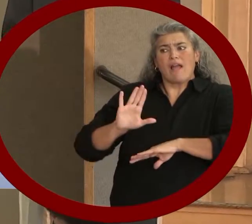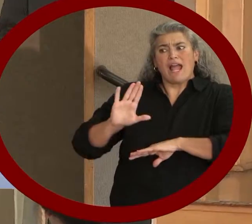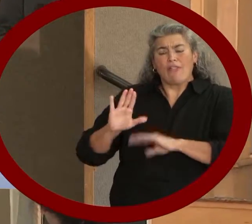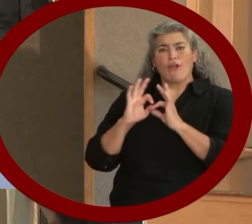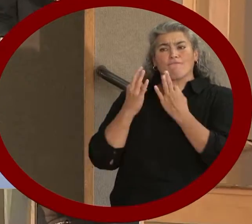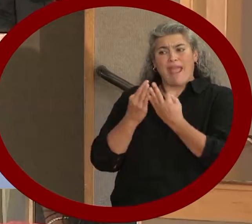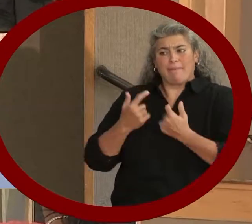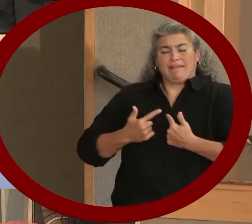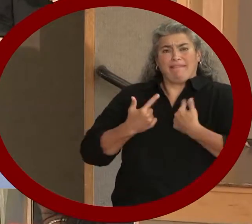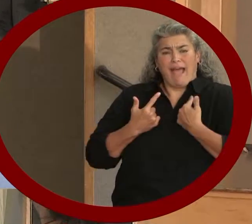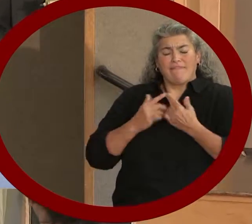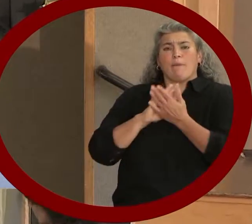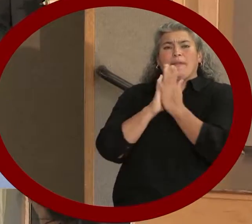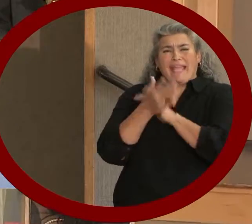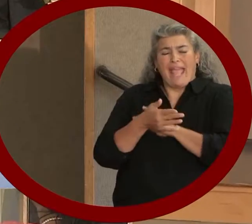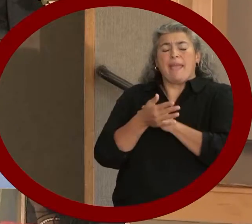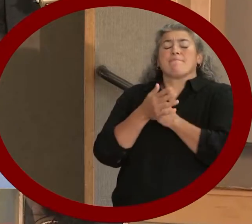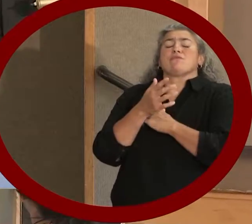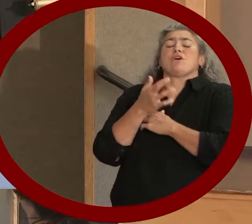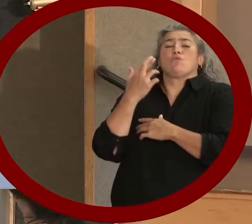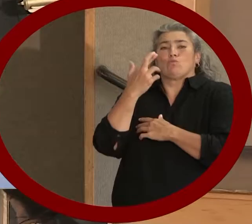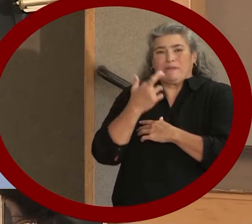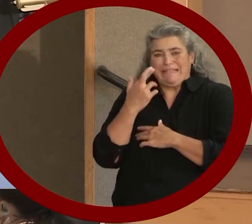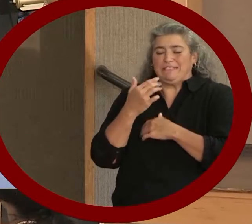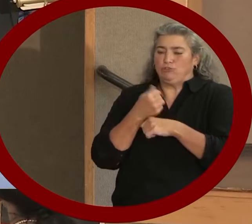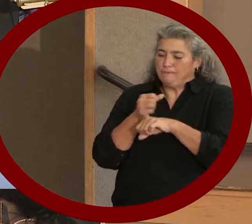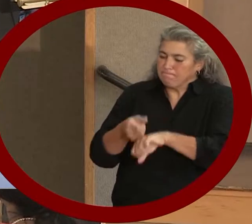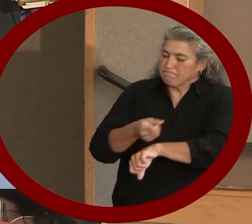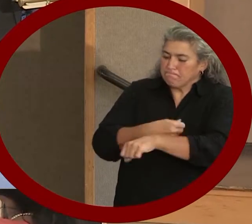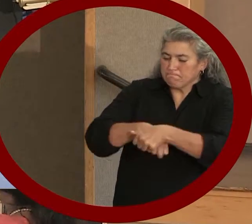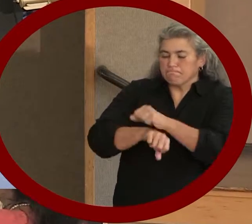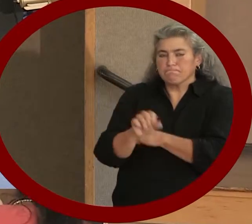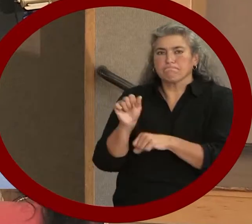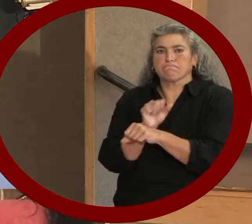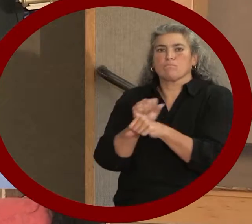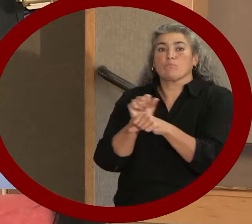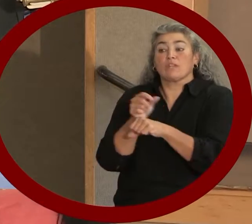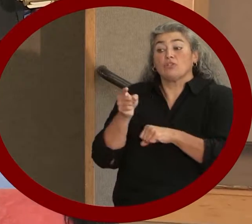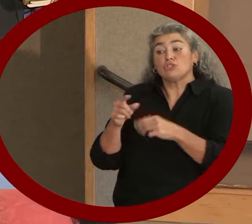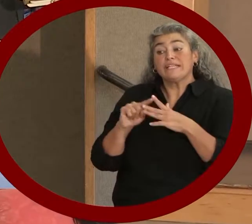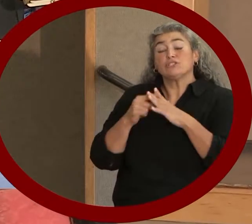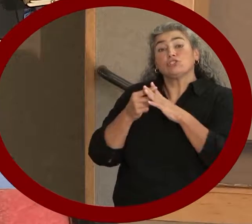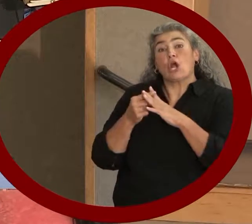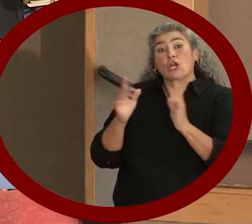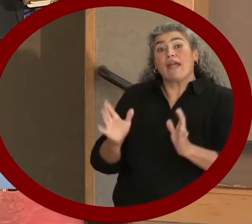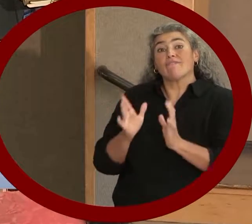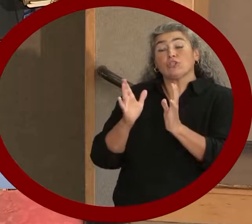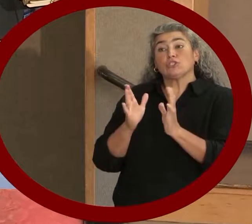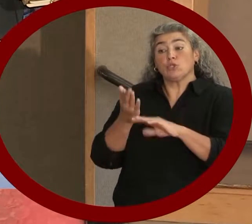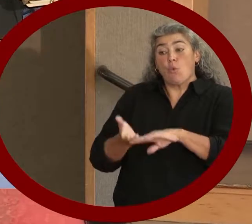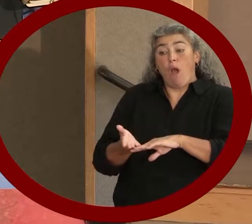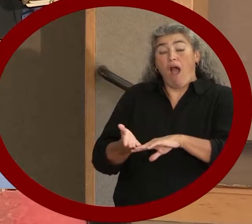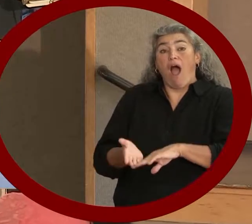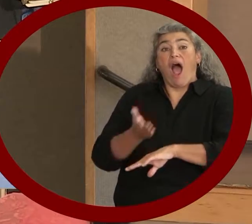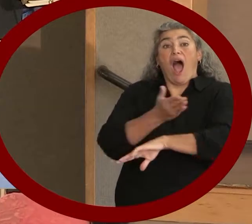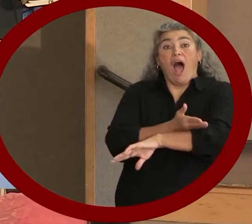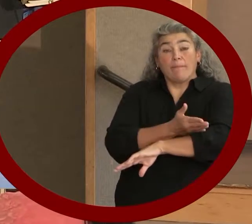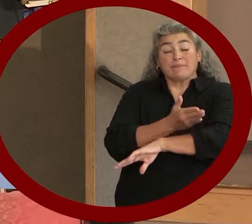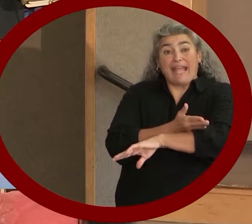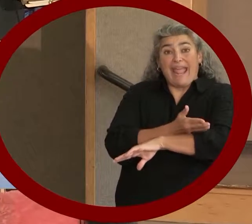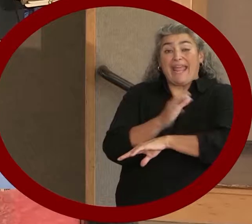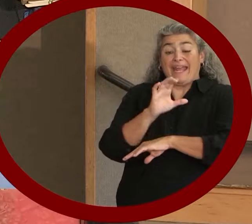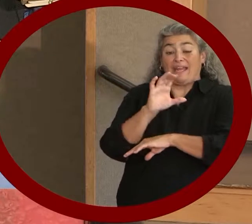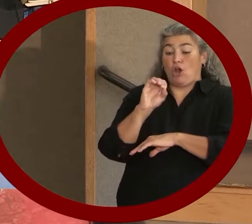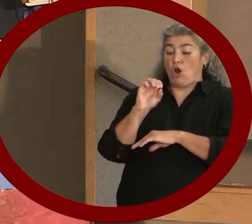Beginning in October 2013, Carrie spearheaded efforts to update Colorado law to remove applied